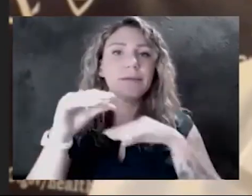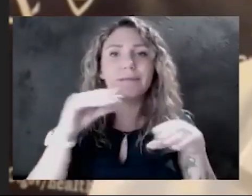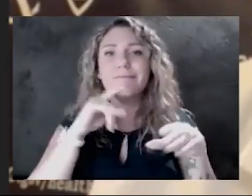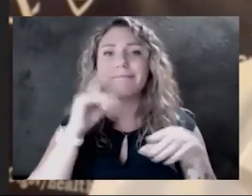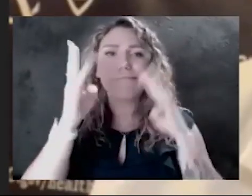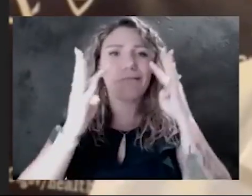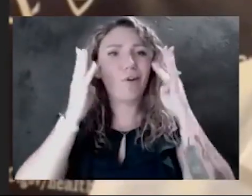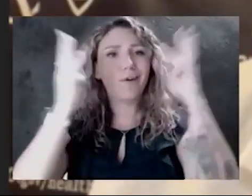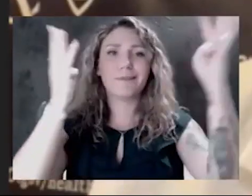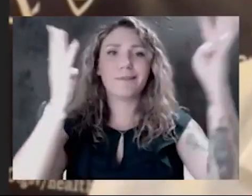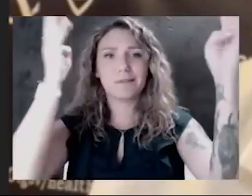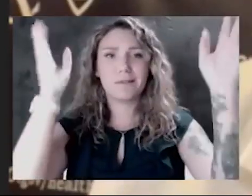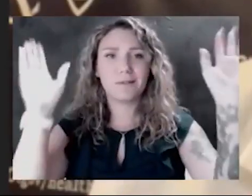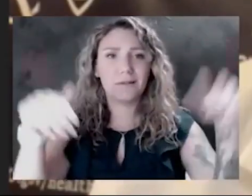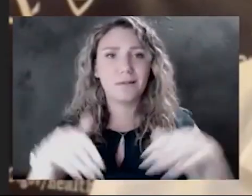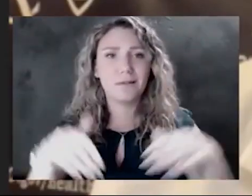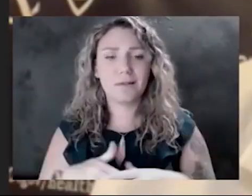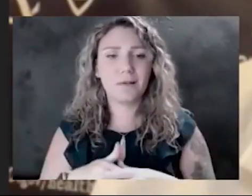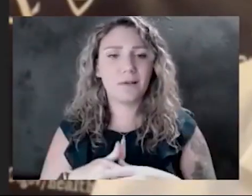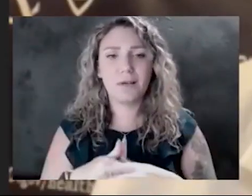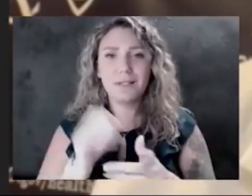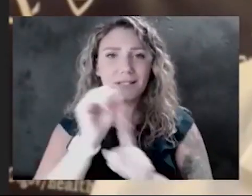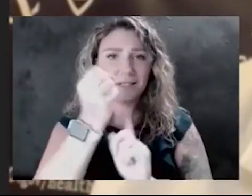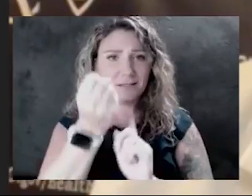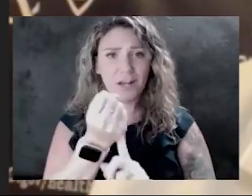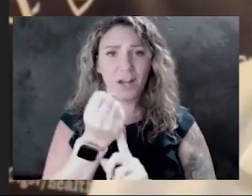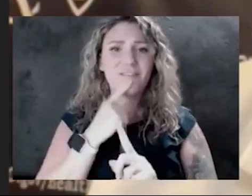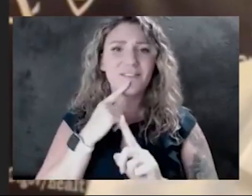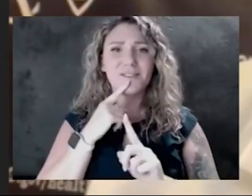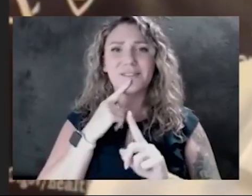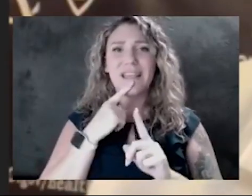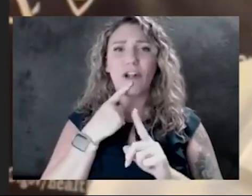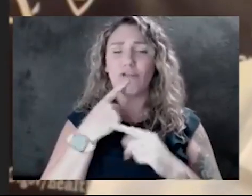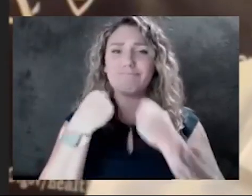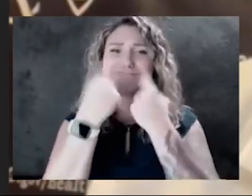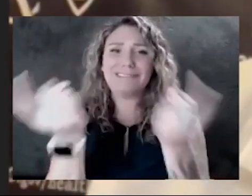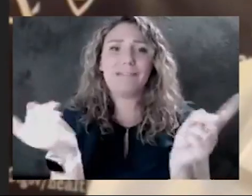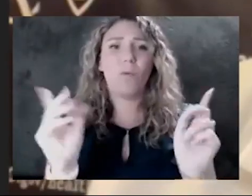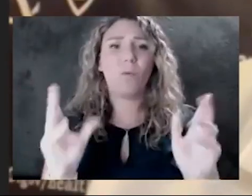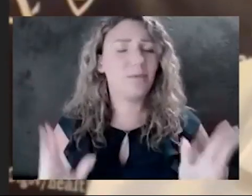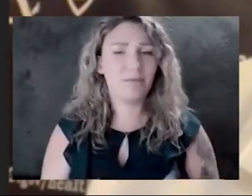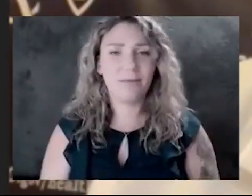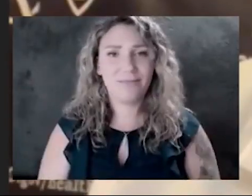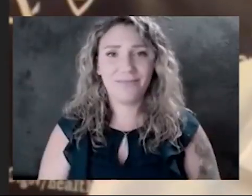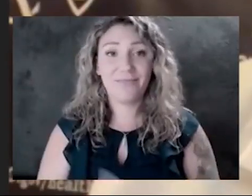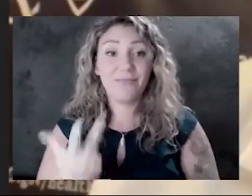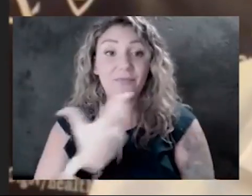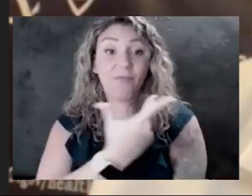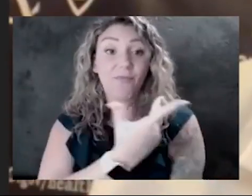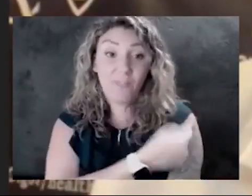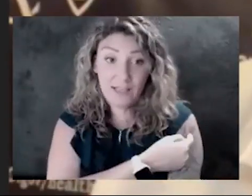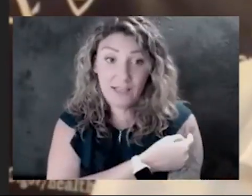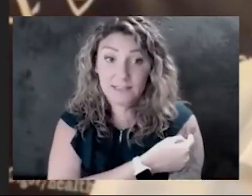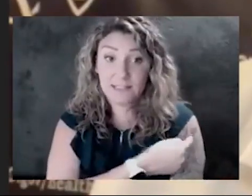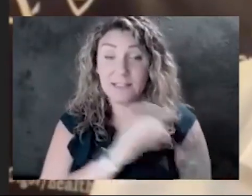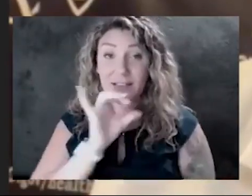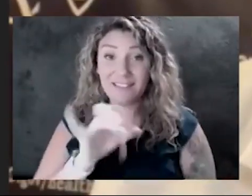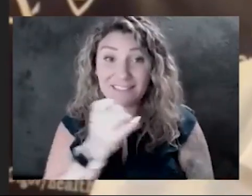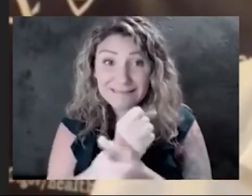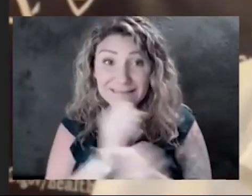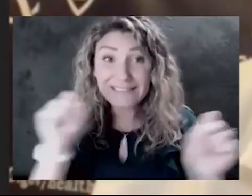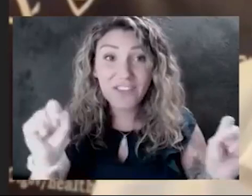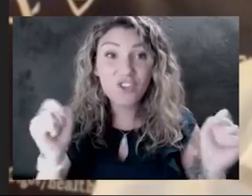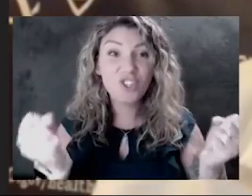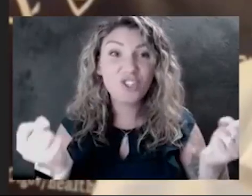scenarios that are being pushed out there. Vaccinations are safe. They're so much